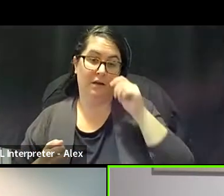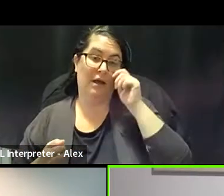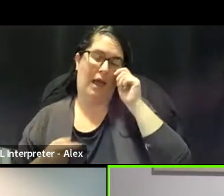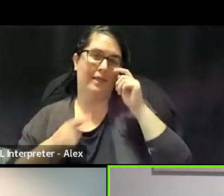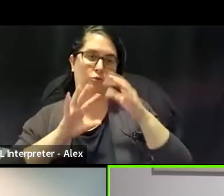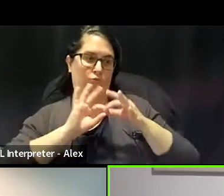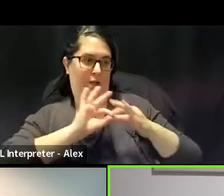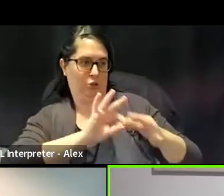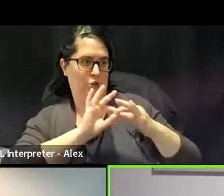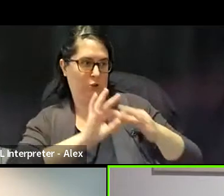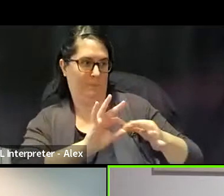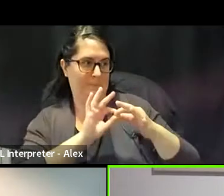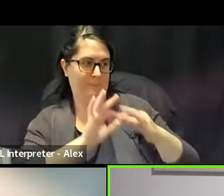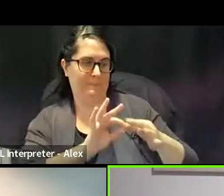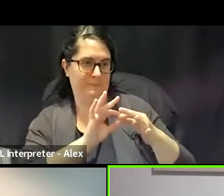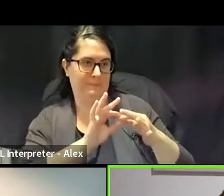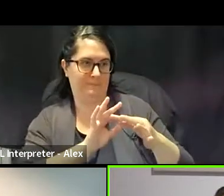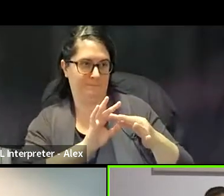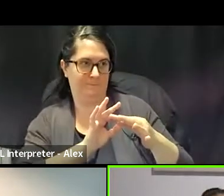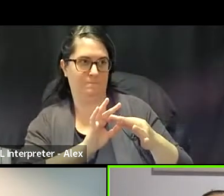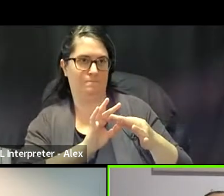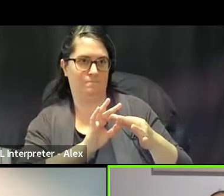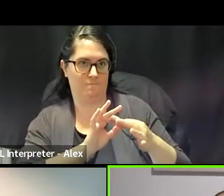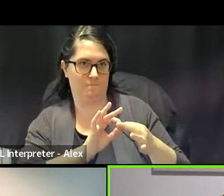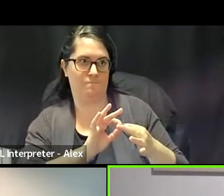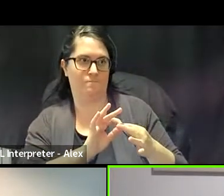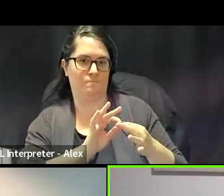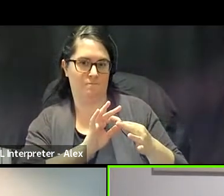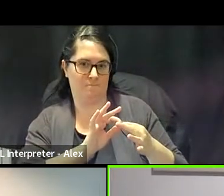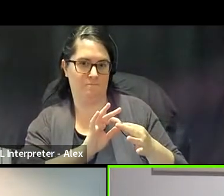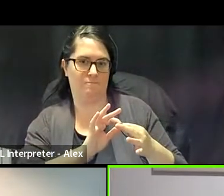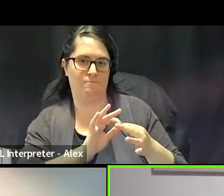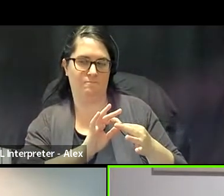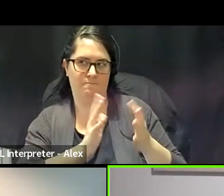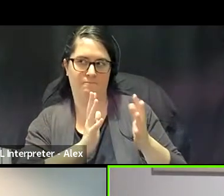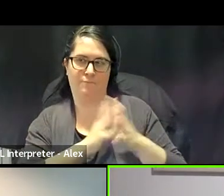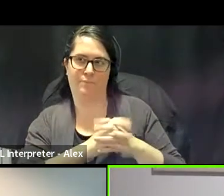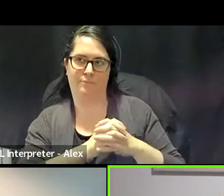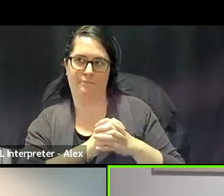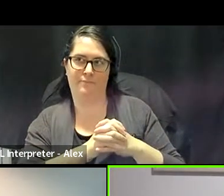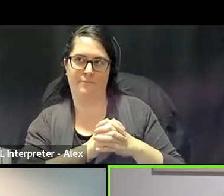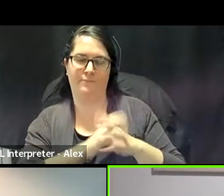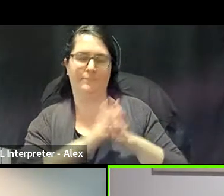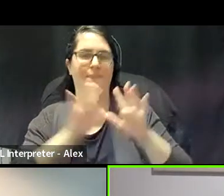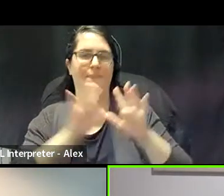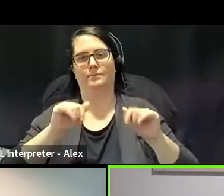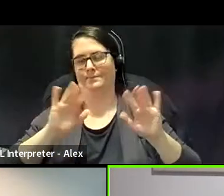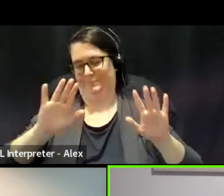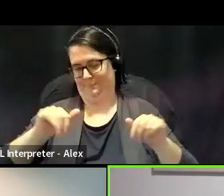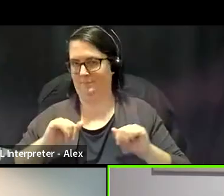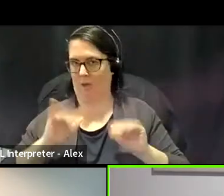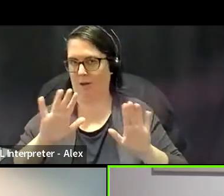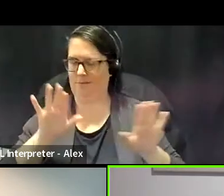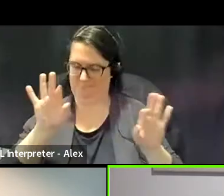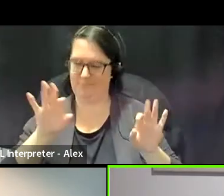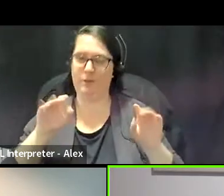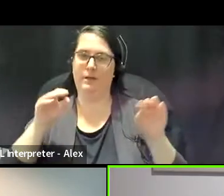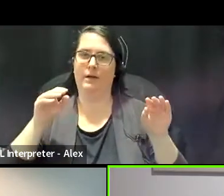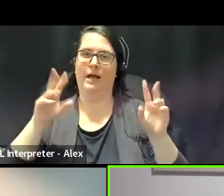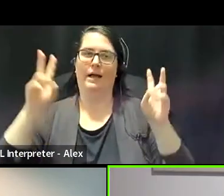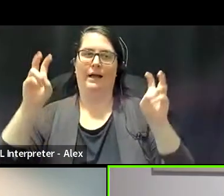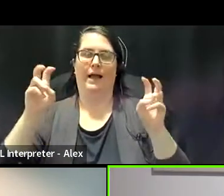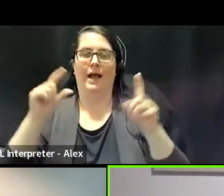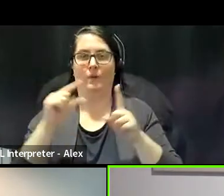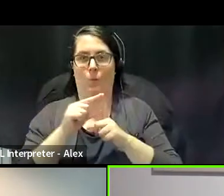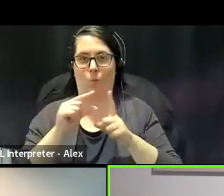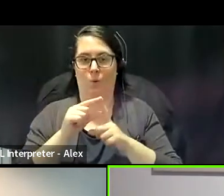relationships can be, I'll just share teaching. This is what I'm going to finish with. So I have a word in